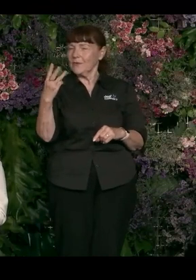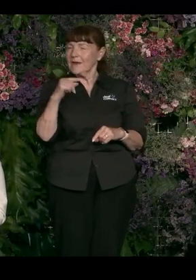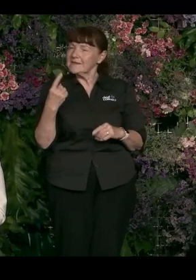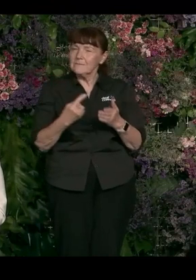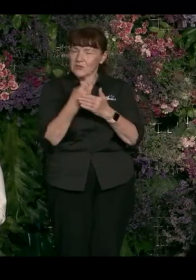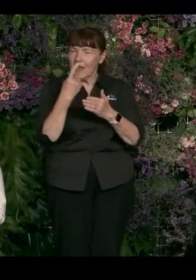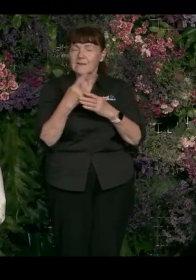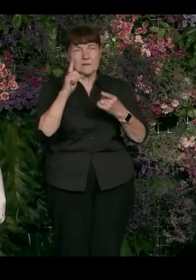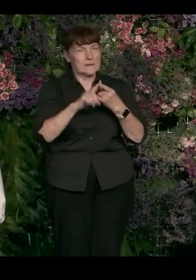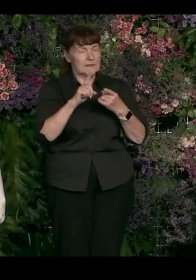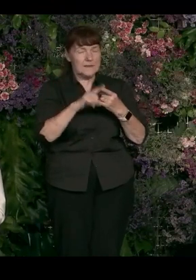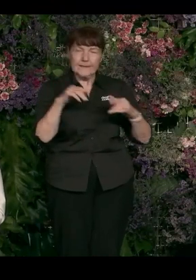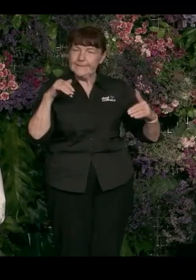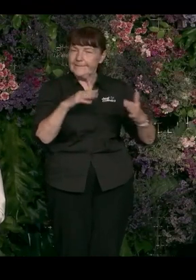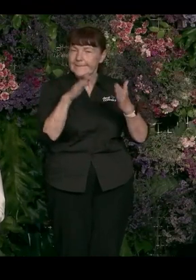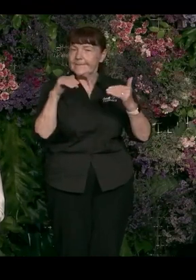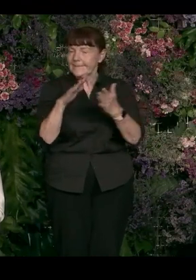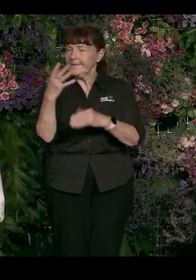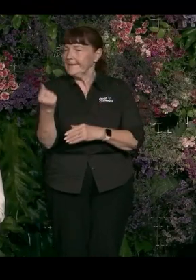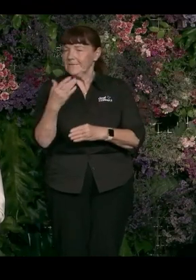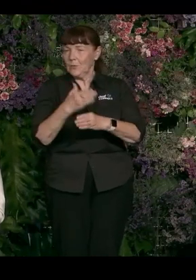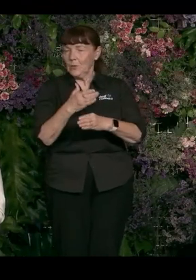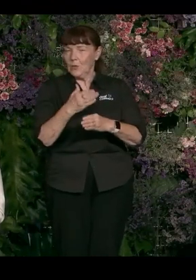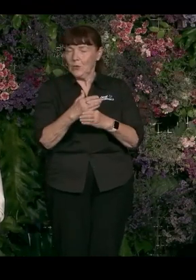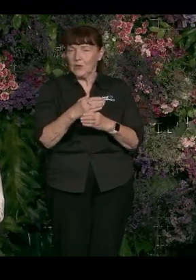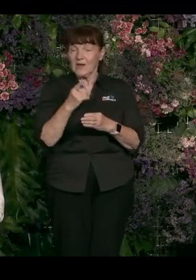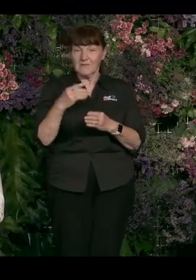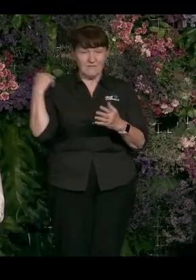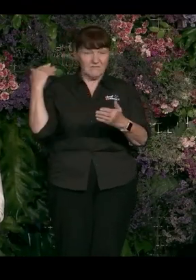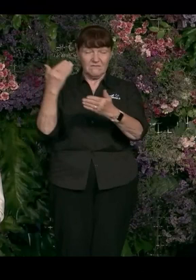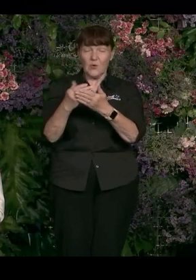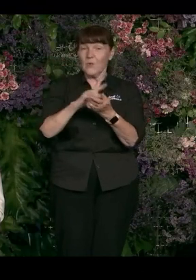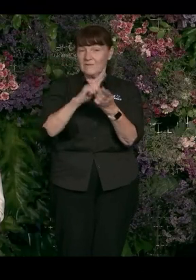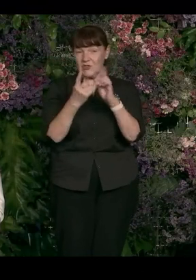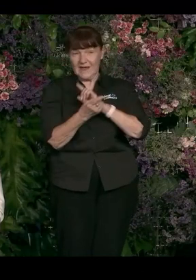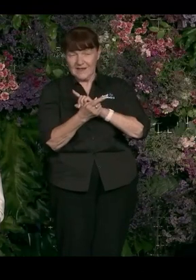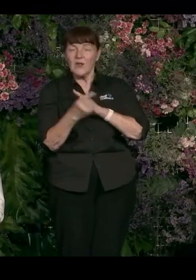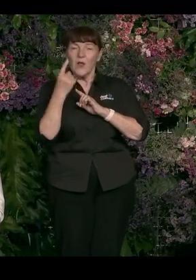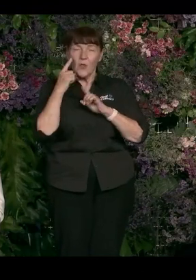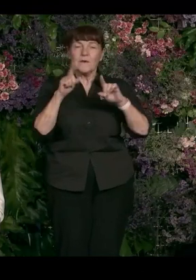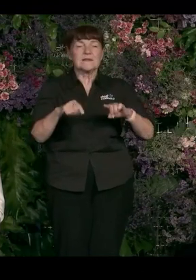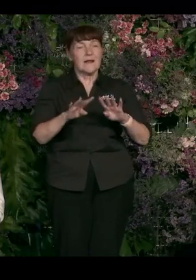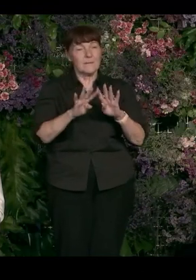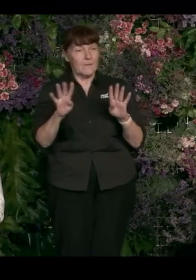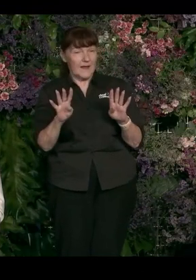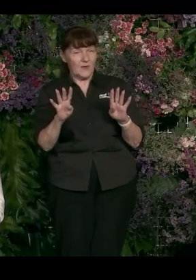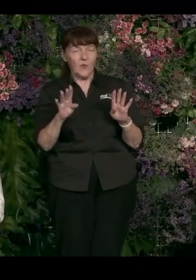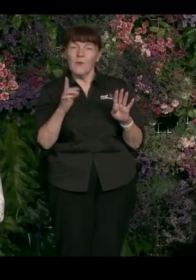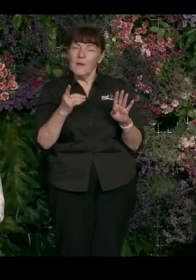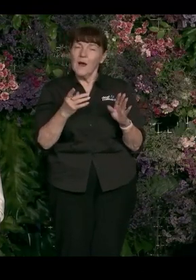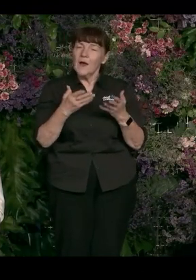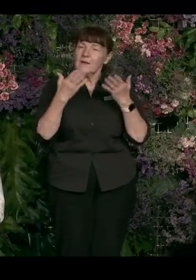challenges that we still face and where we've come from. I thought I'd just start the panel by giving you